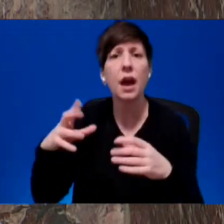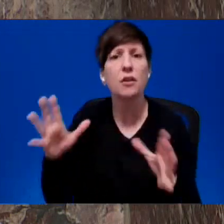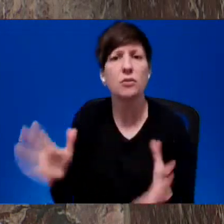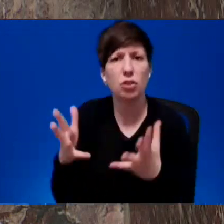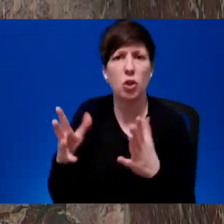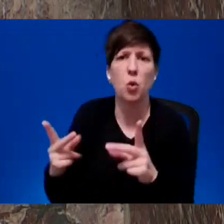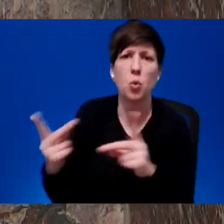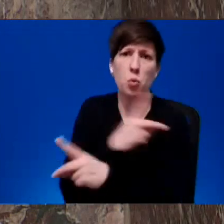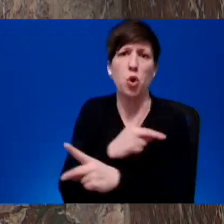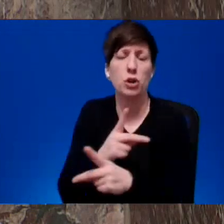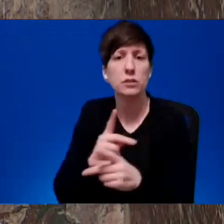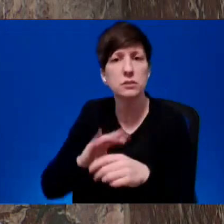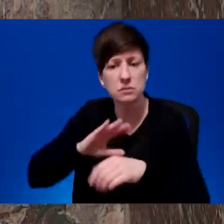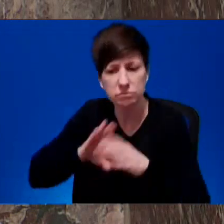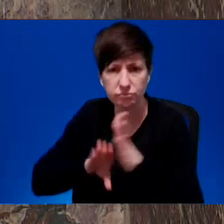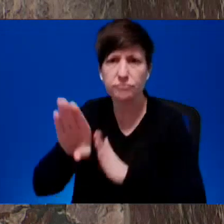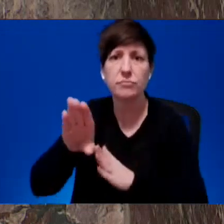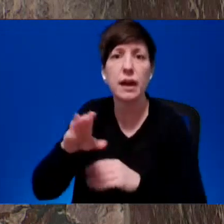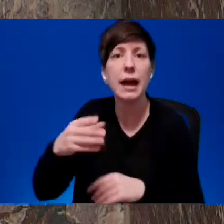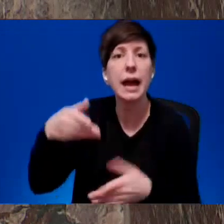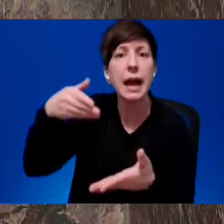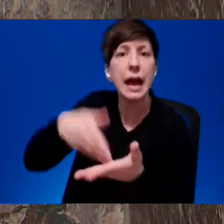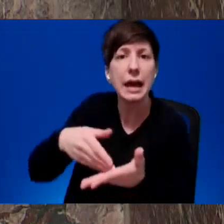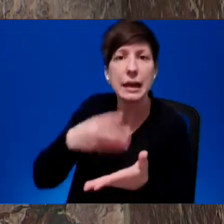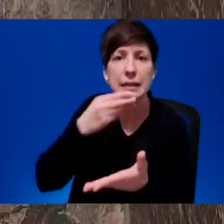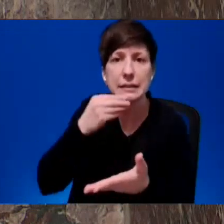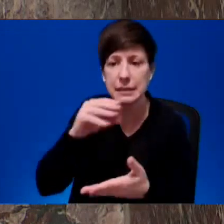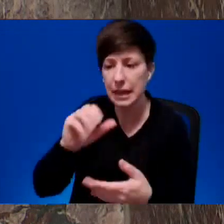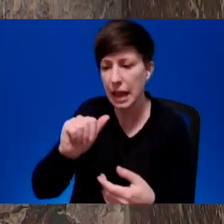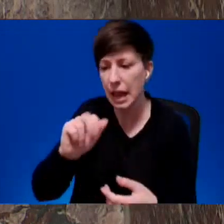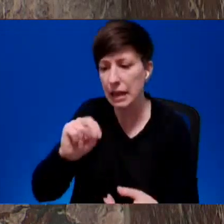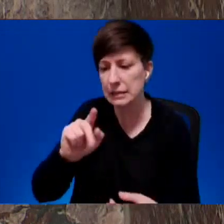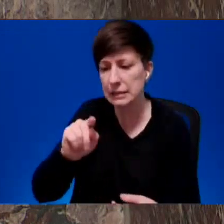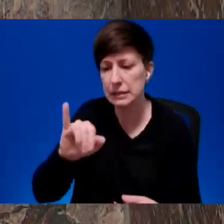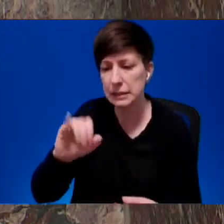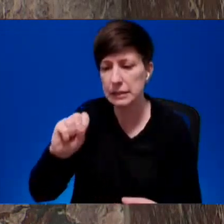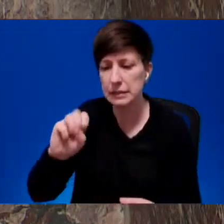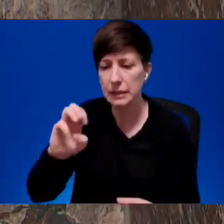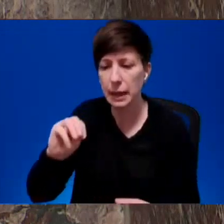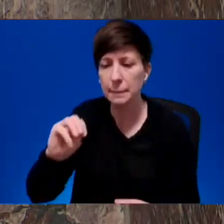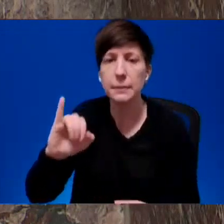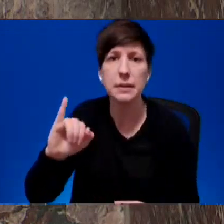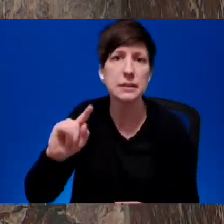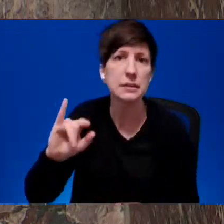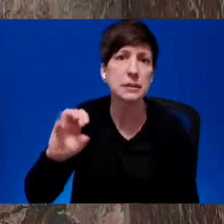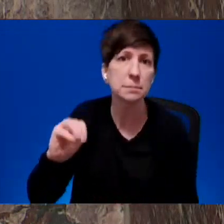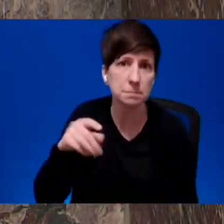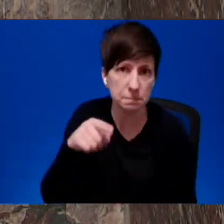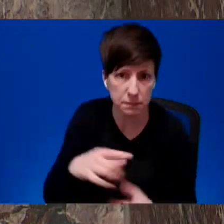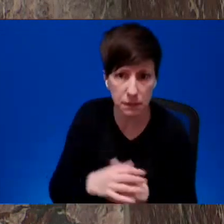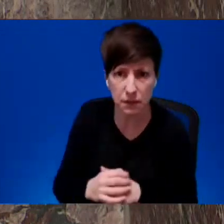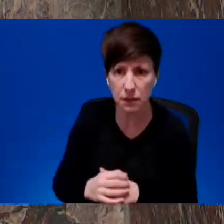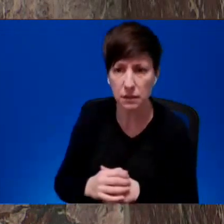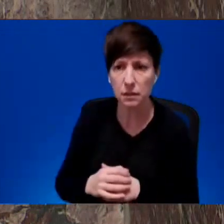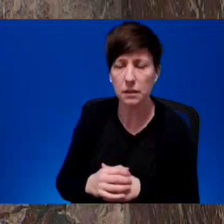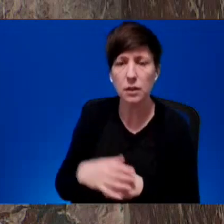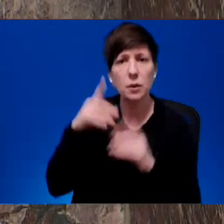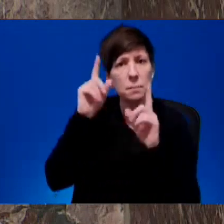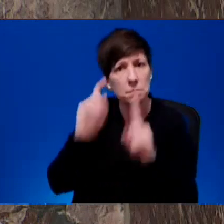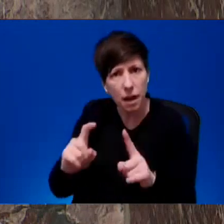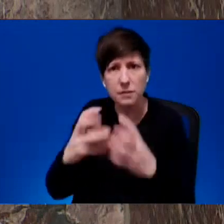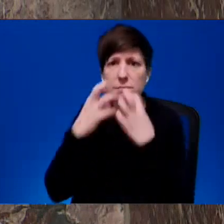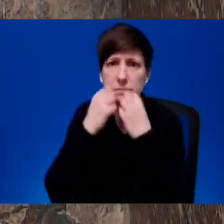Anti-Semitism disguised as political discourse threatens the core values of diversity and fairness at UBC and cannot be